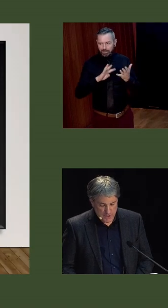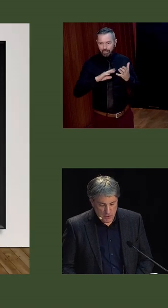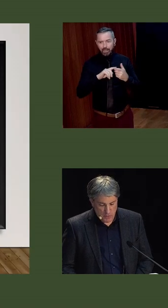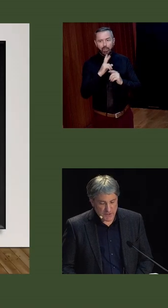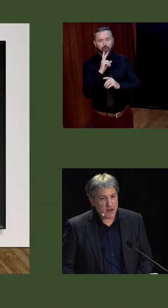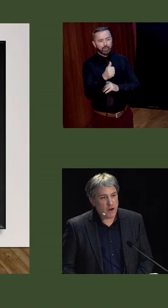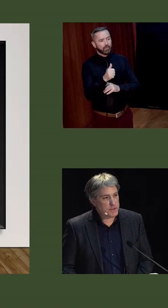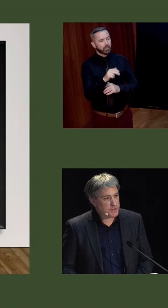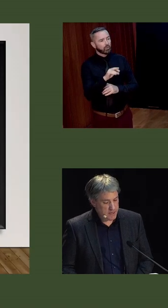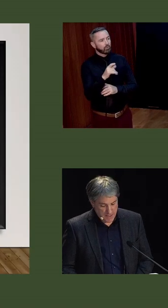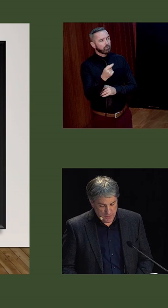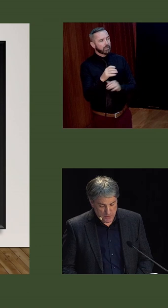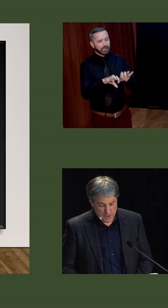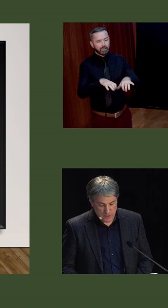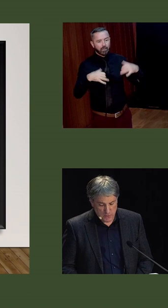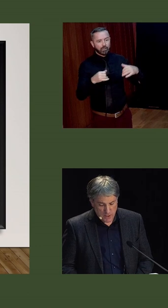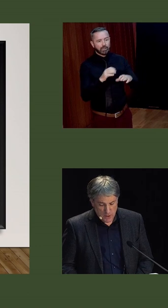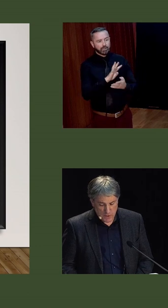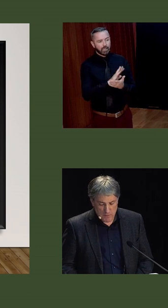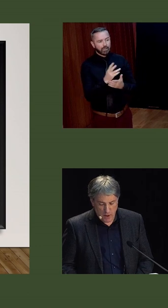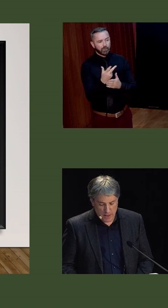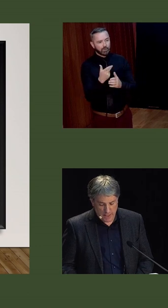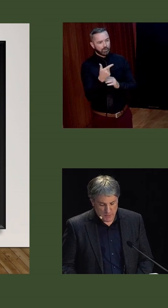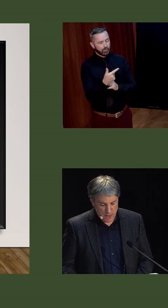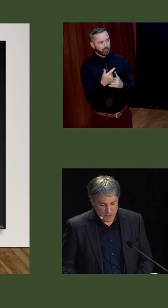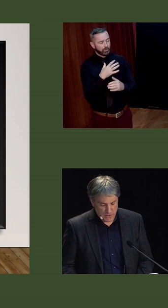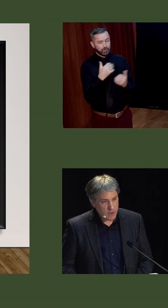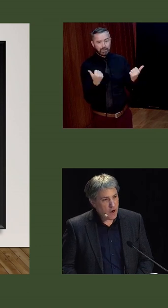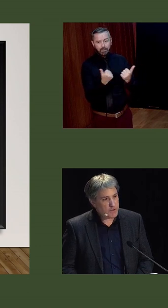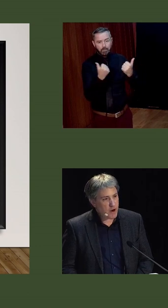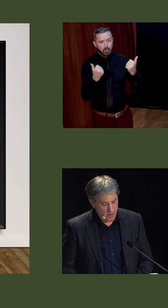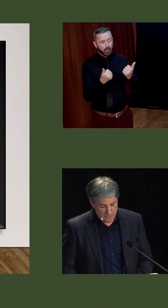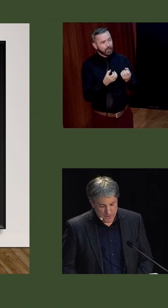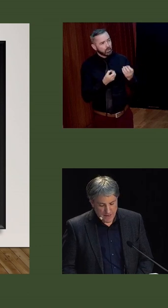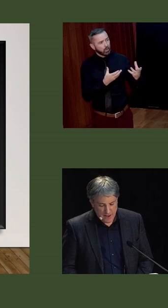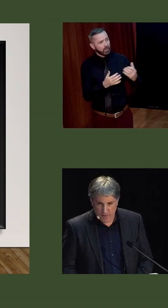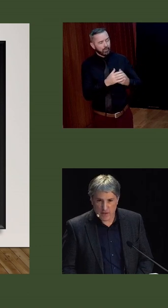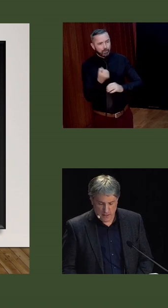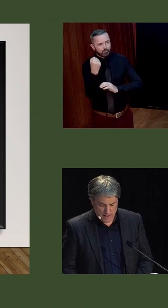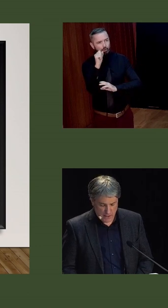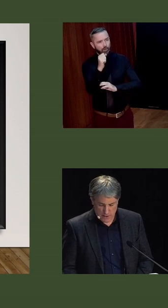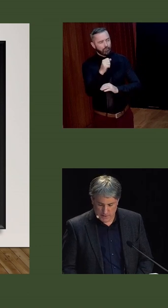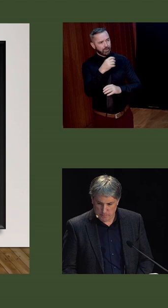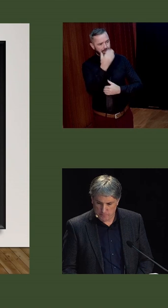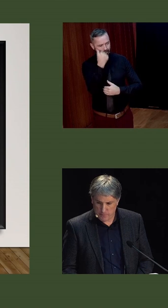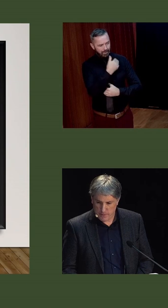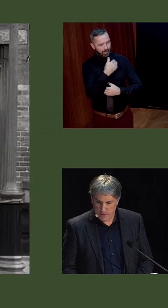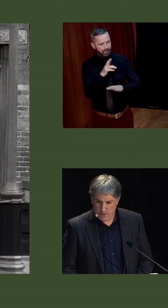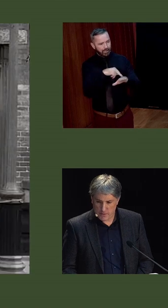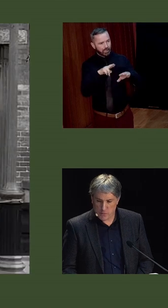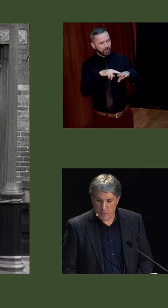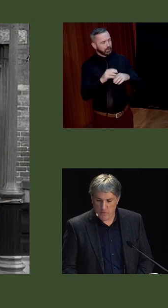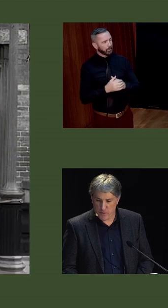31st Eucharistic Congress in 1932 were symbolic expressions of a triumphant Catholic nationalism.